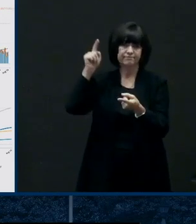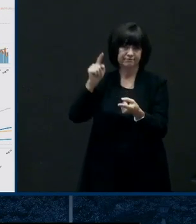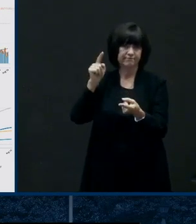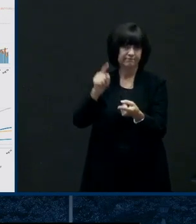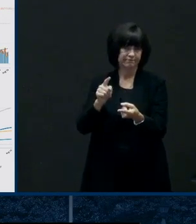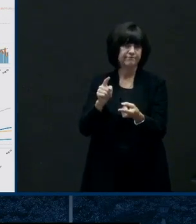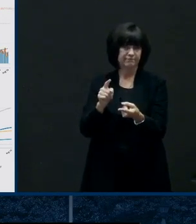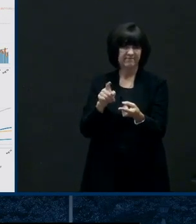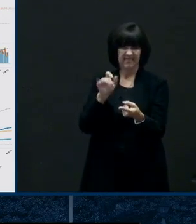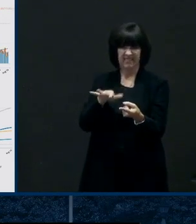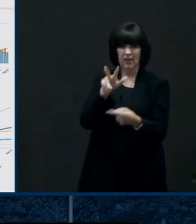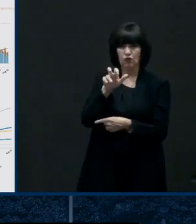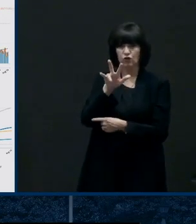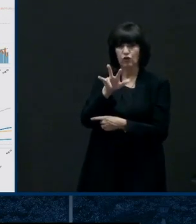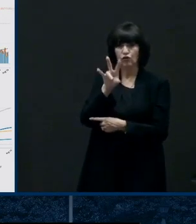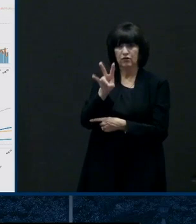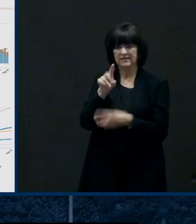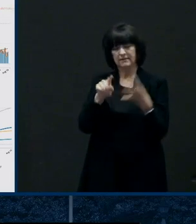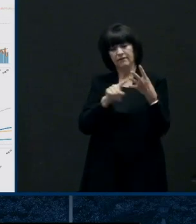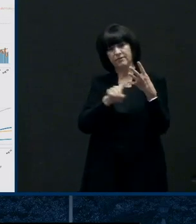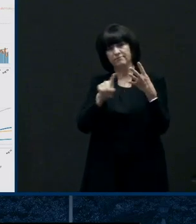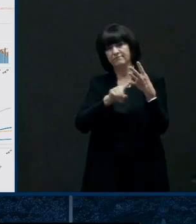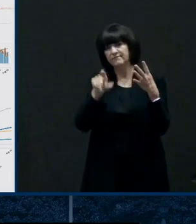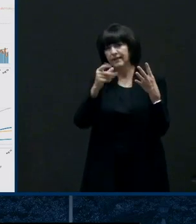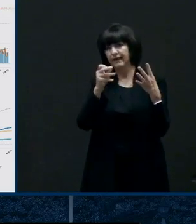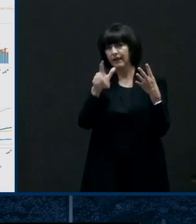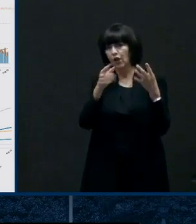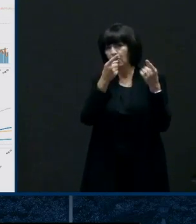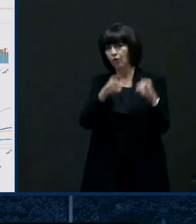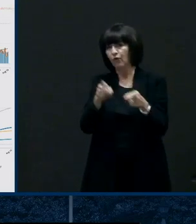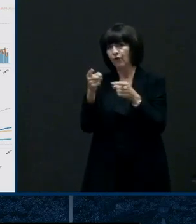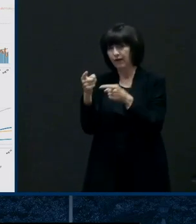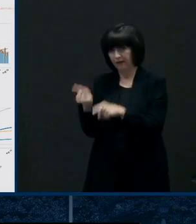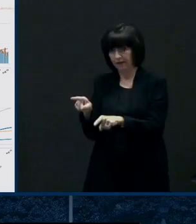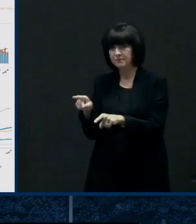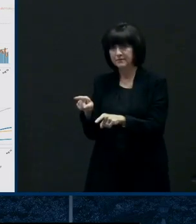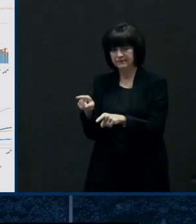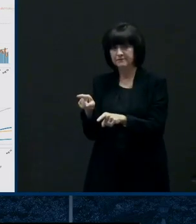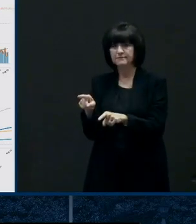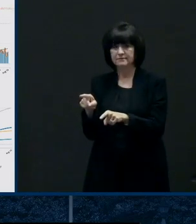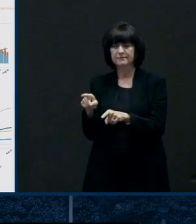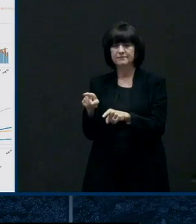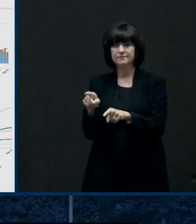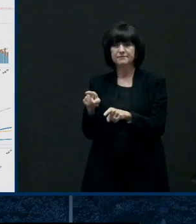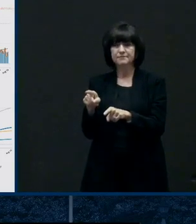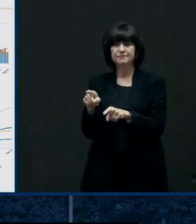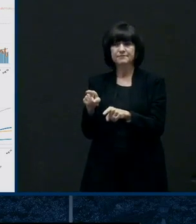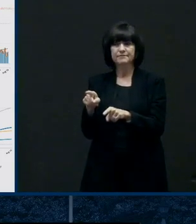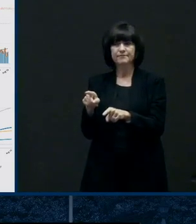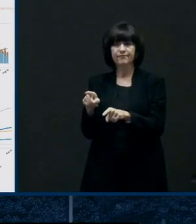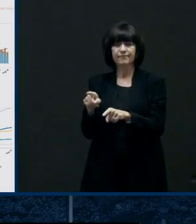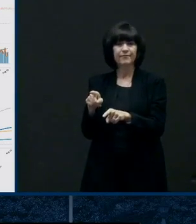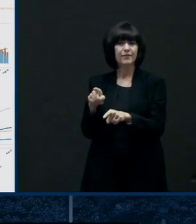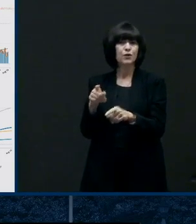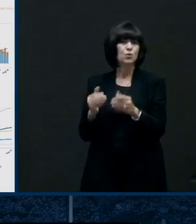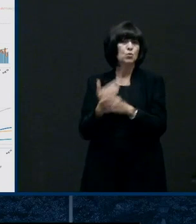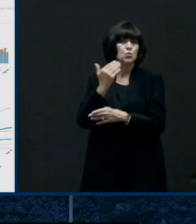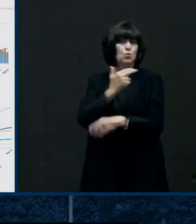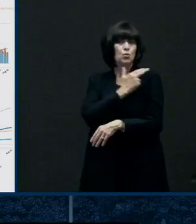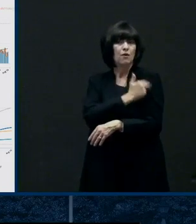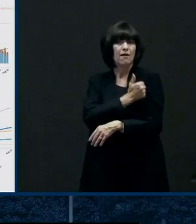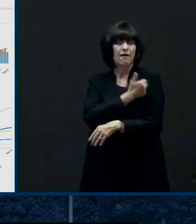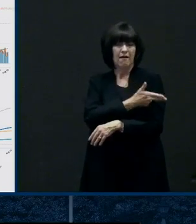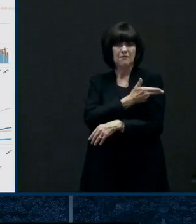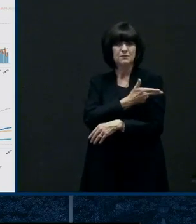back in the the last week of april our new hospital uh admissions tend to to be up and down as you can see in the